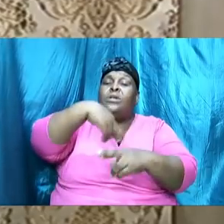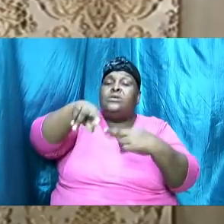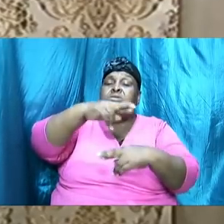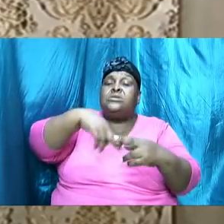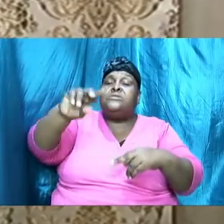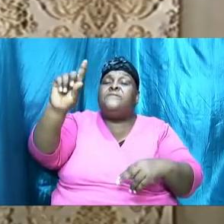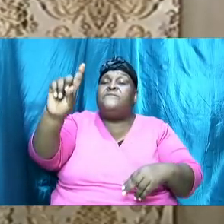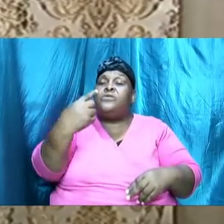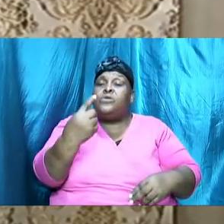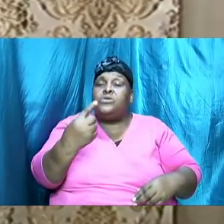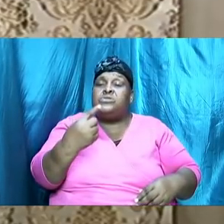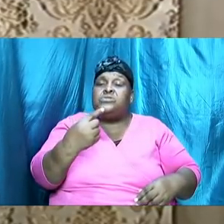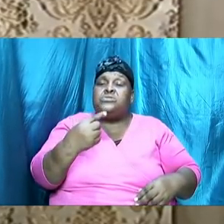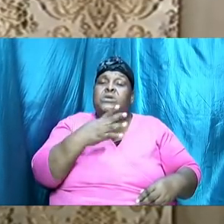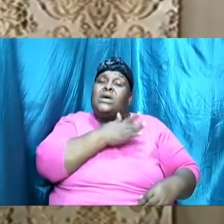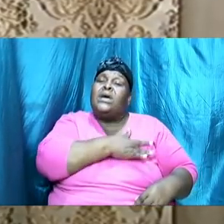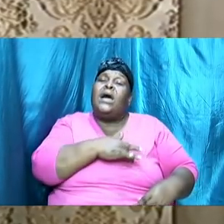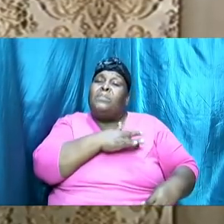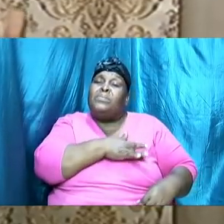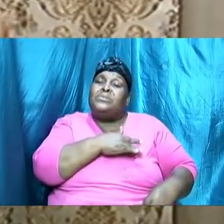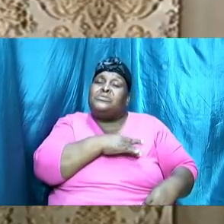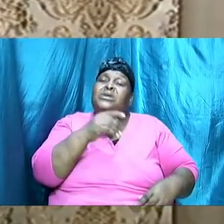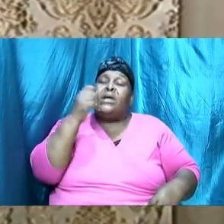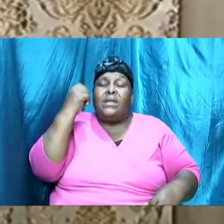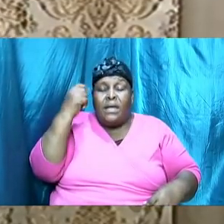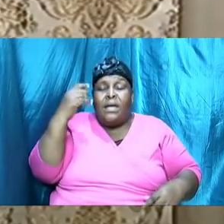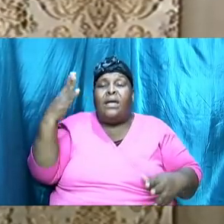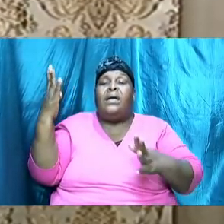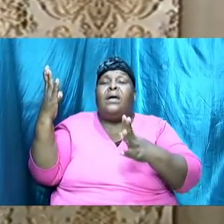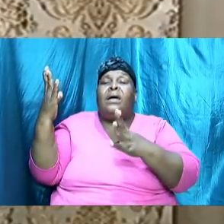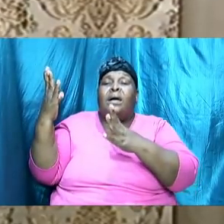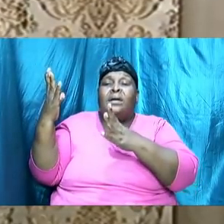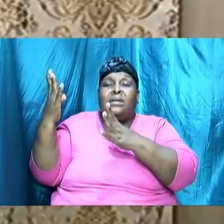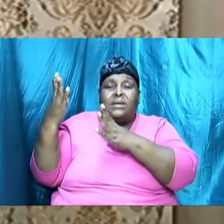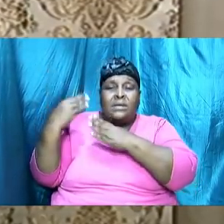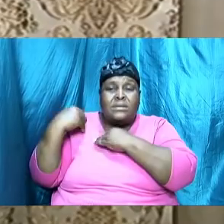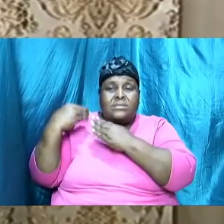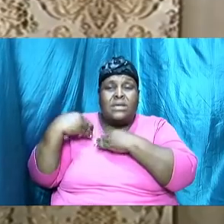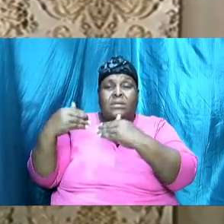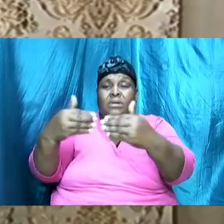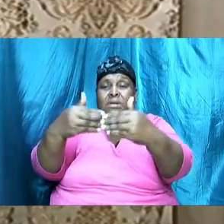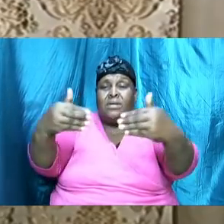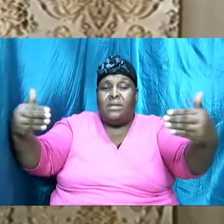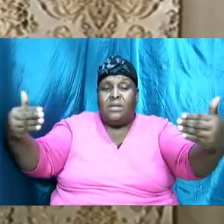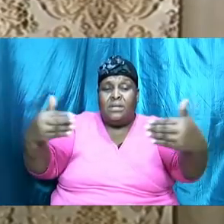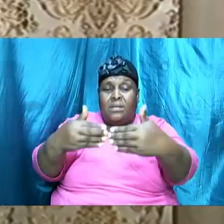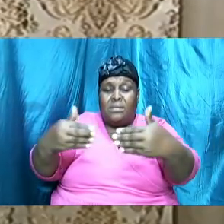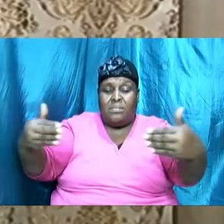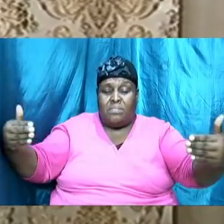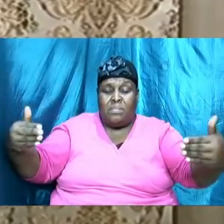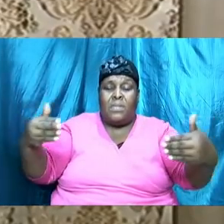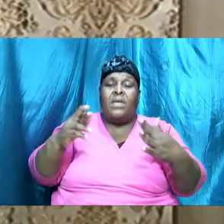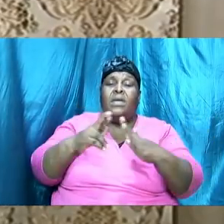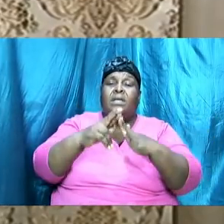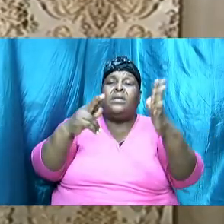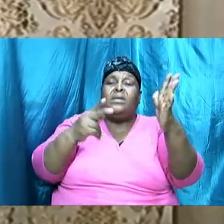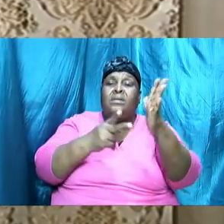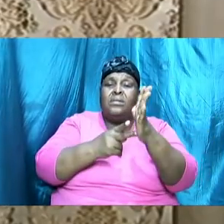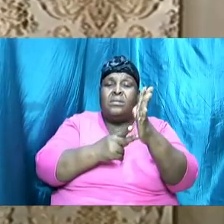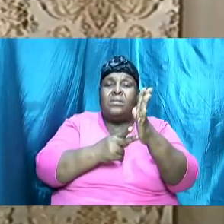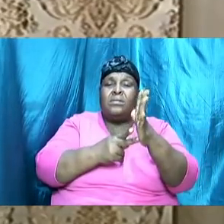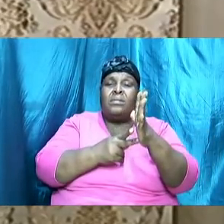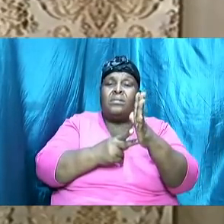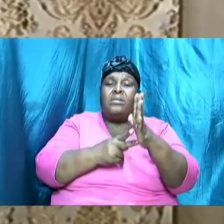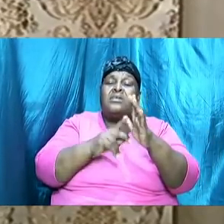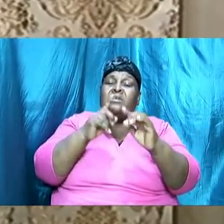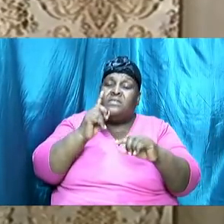appreciate understand and accept the parameters the standards the boundaries then you get